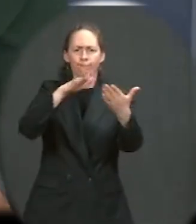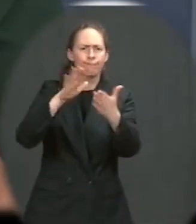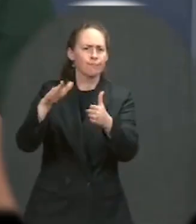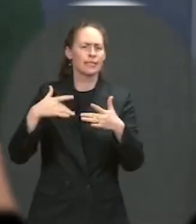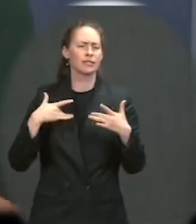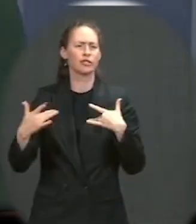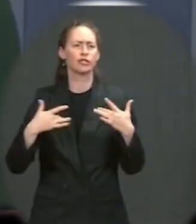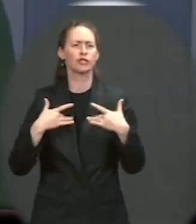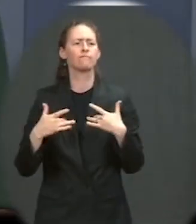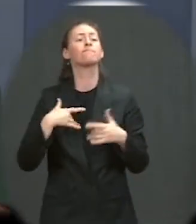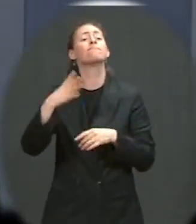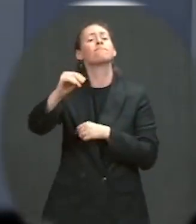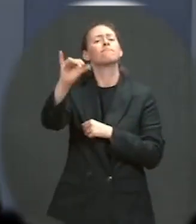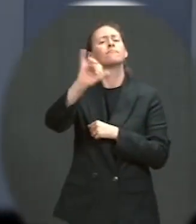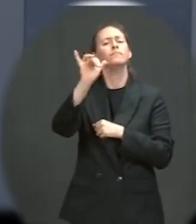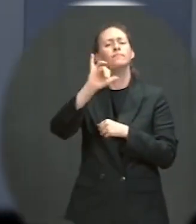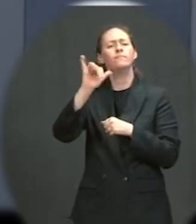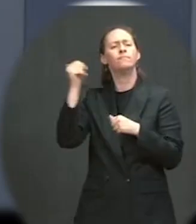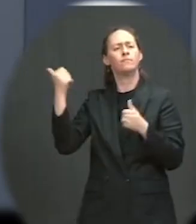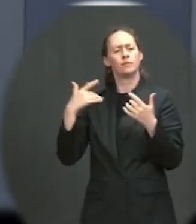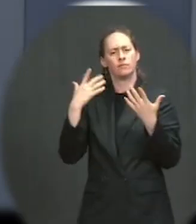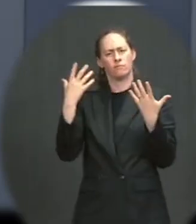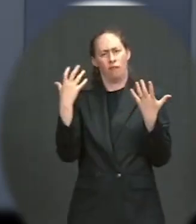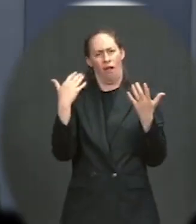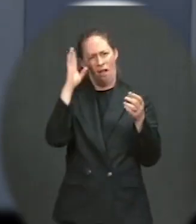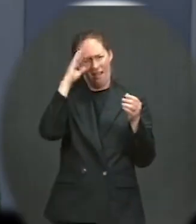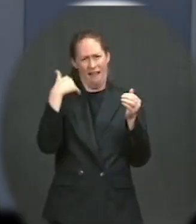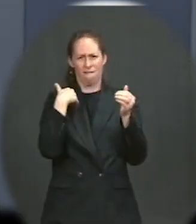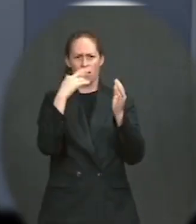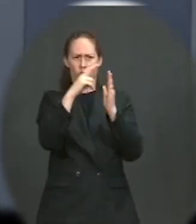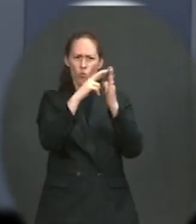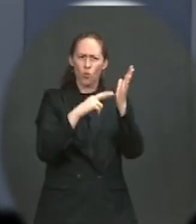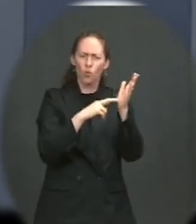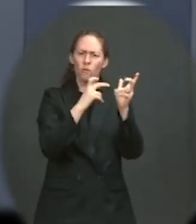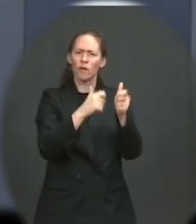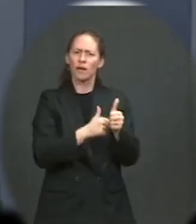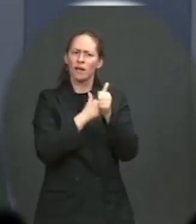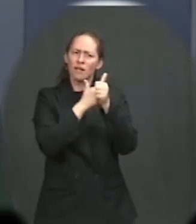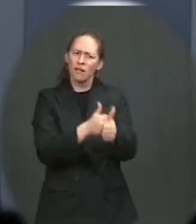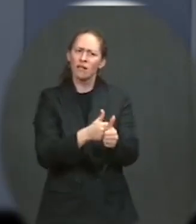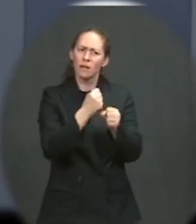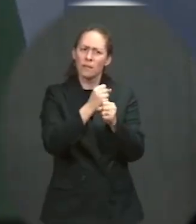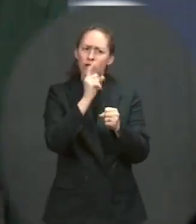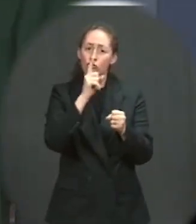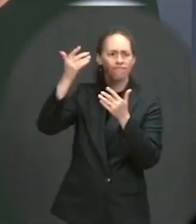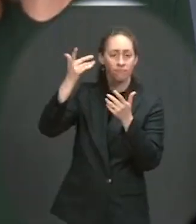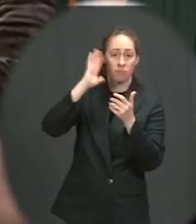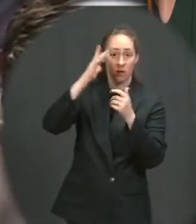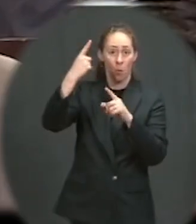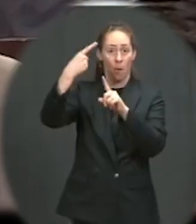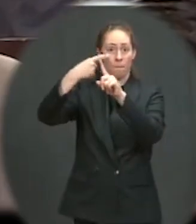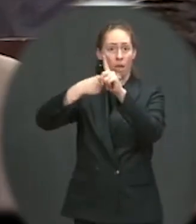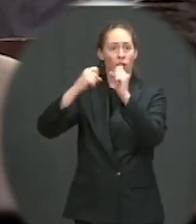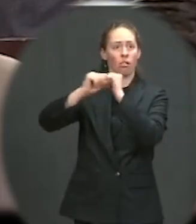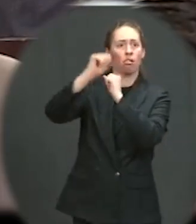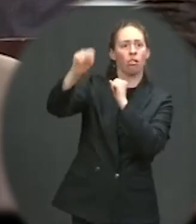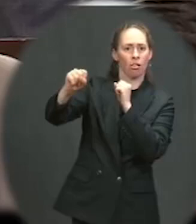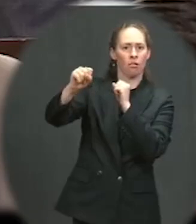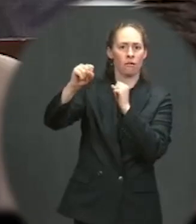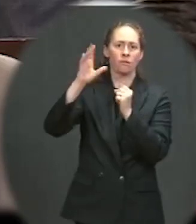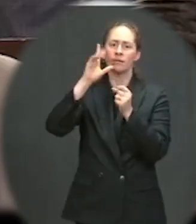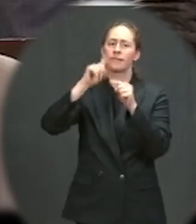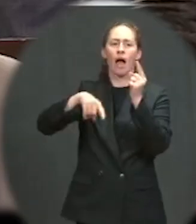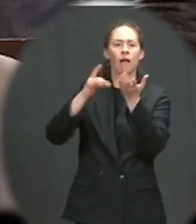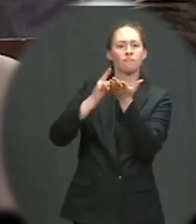there's specific guidance to communities across the country to ensure that they have funding to get more community police. Sharon, know you said you don't want to get ahead of the